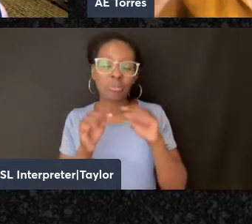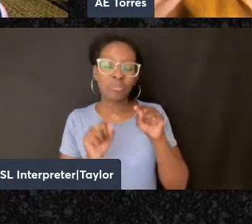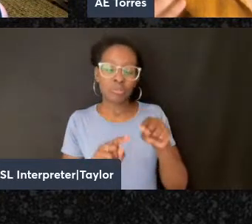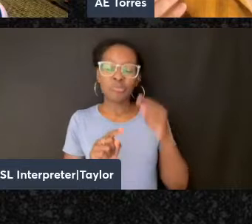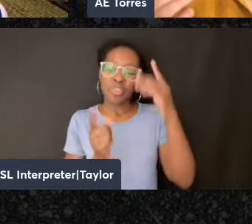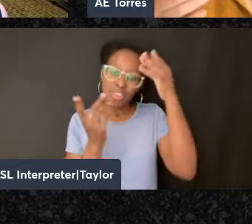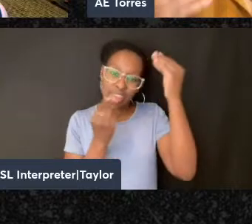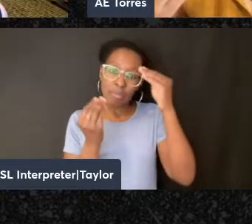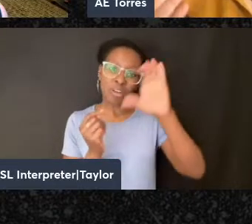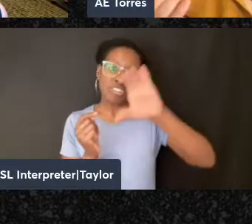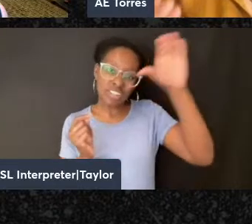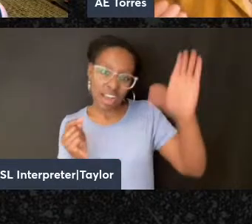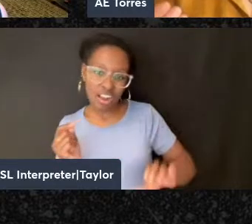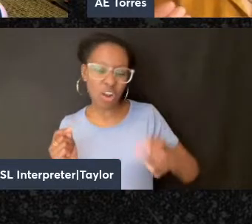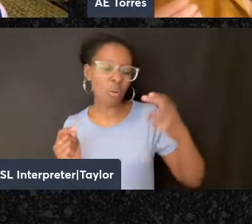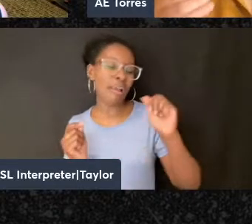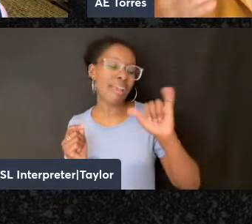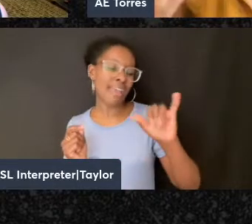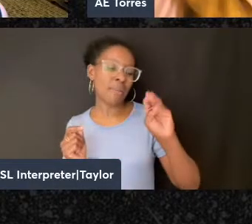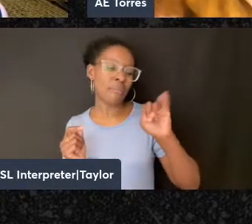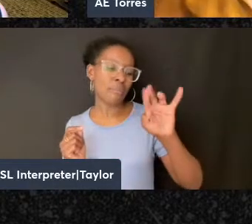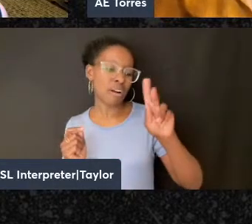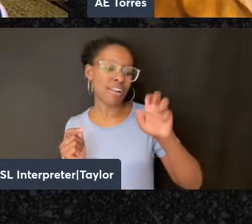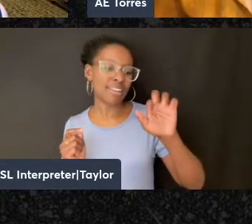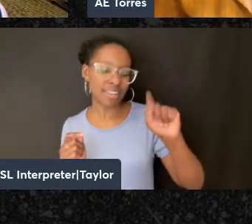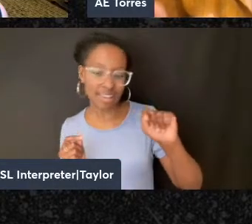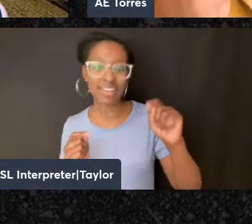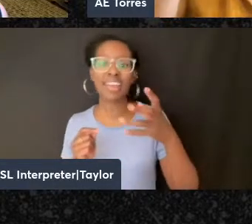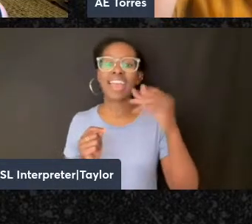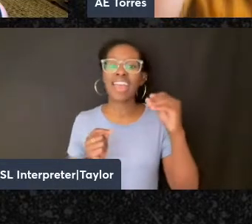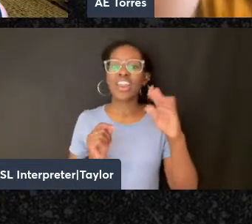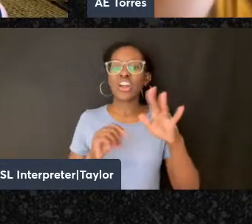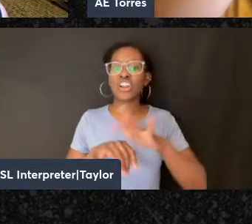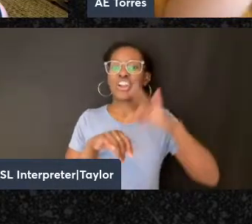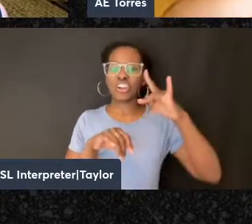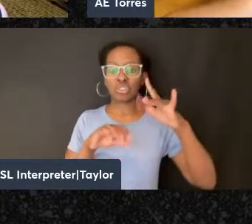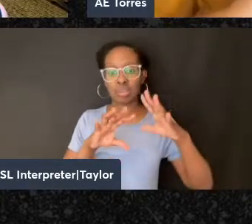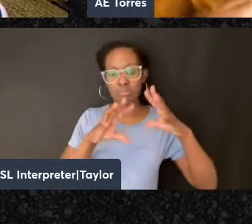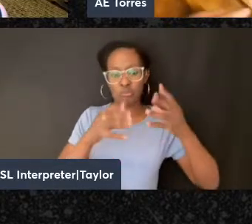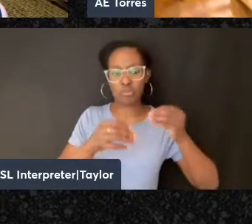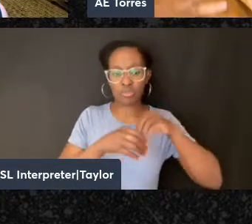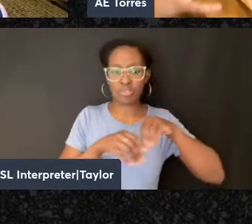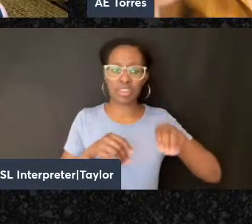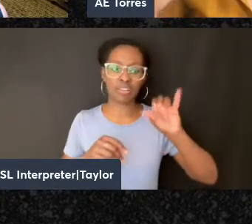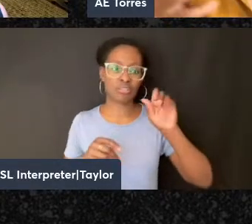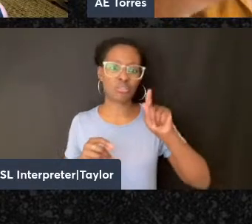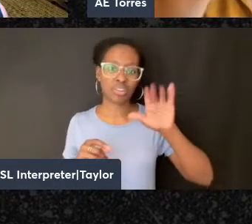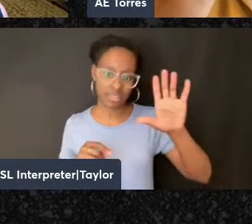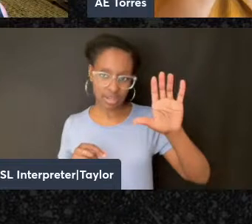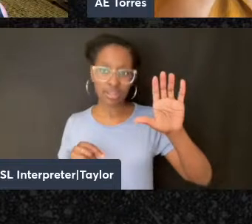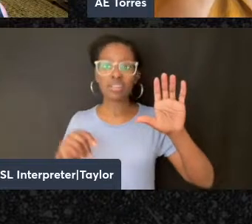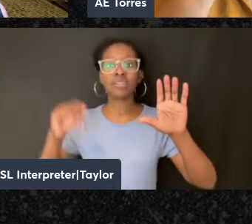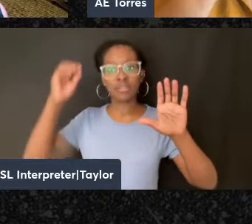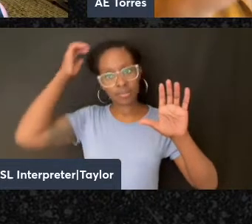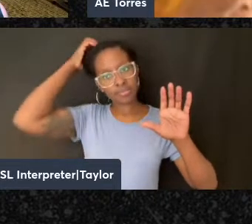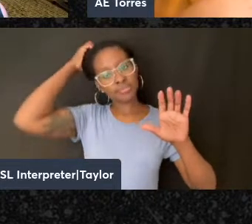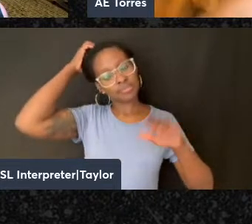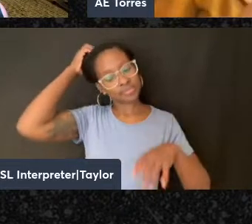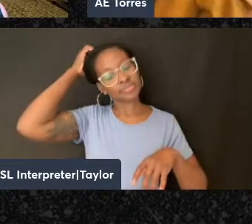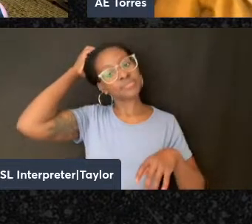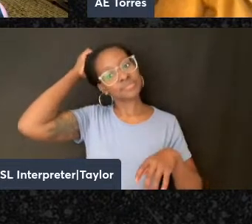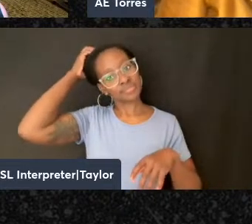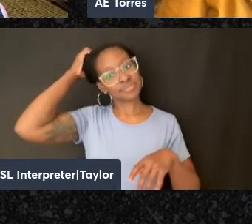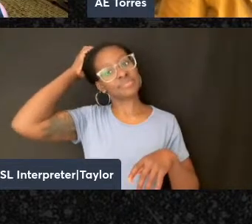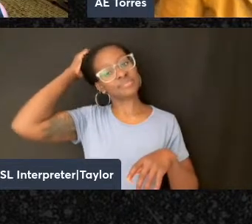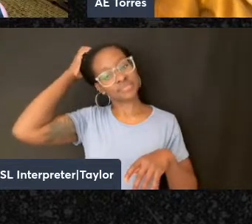around early labor movements in New York City. Thinking of one of